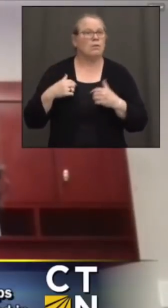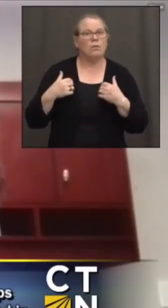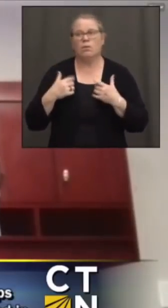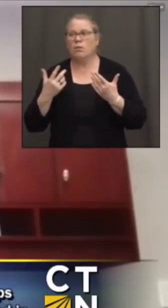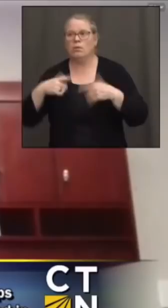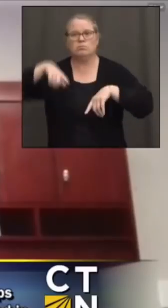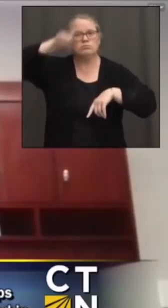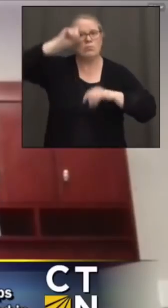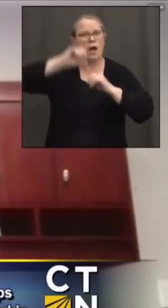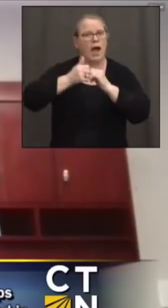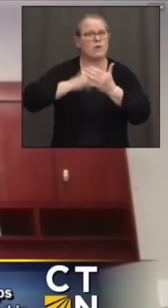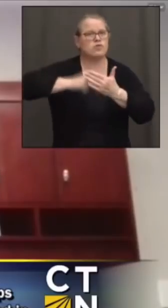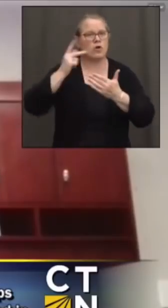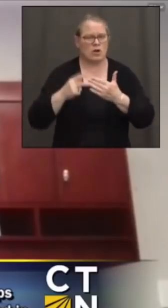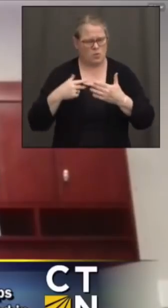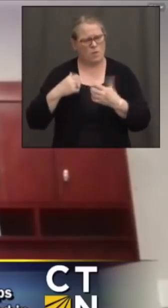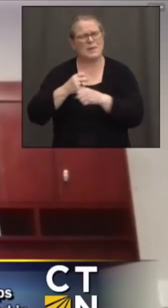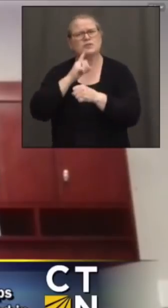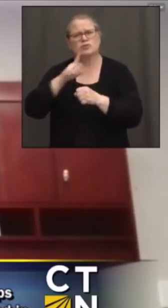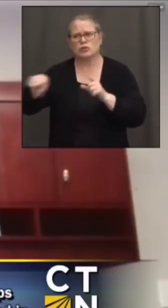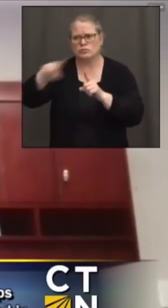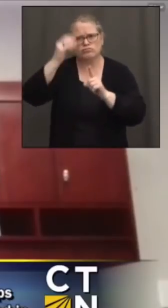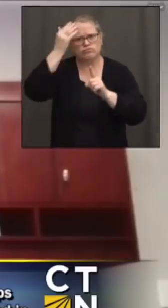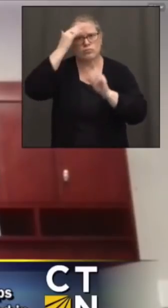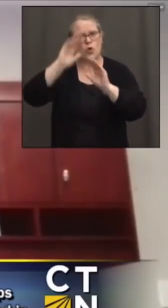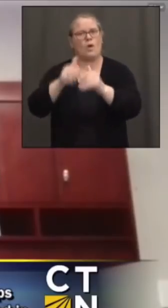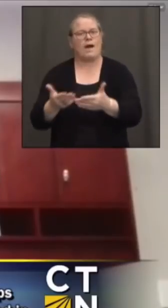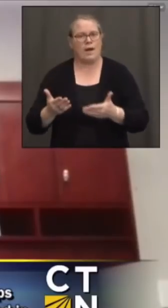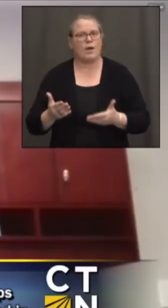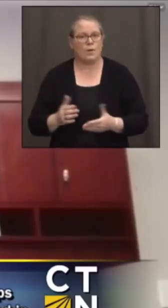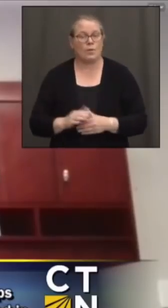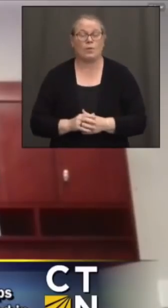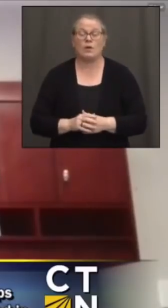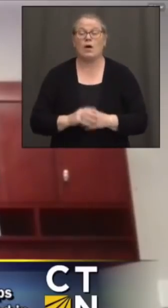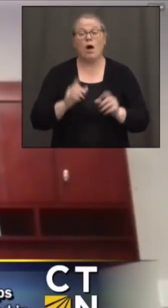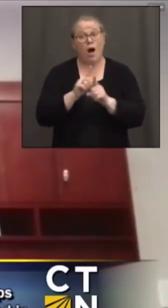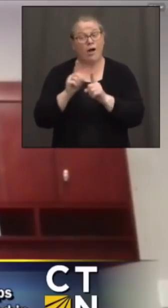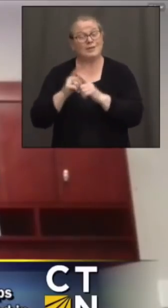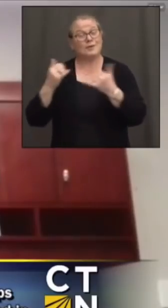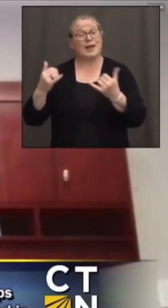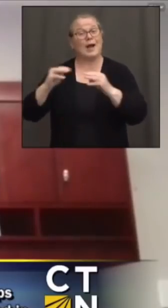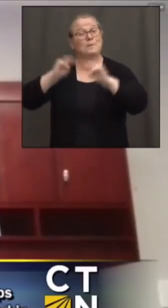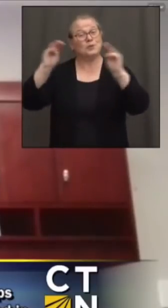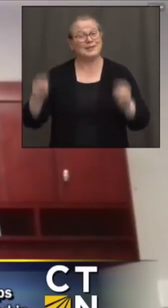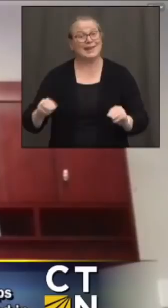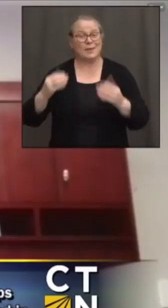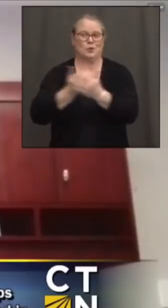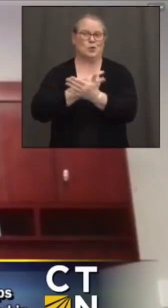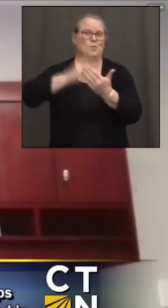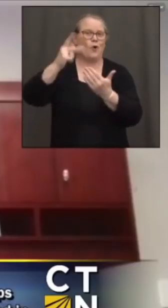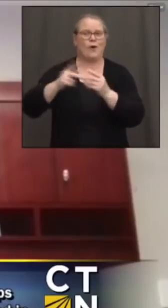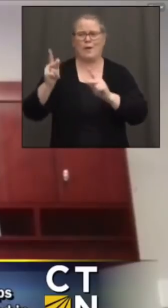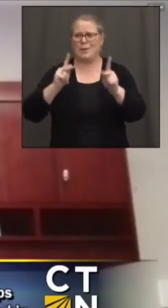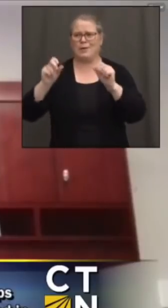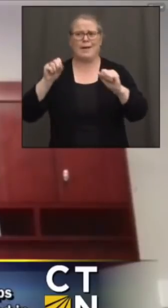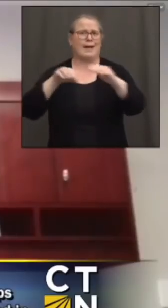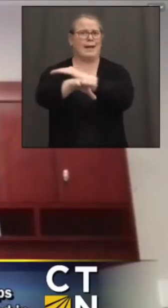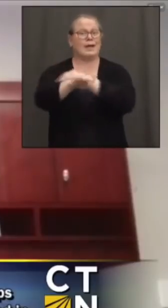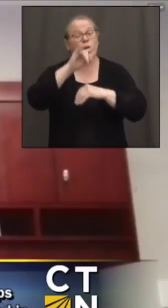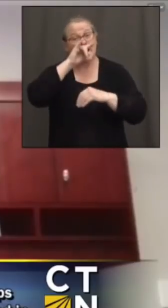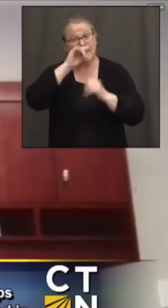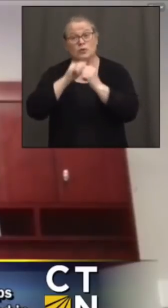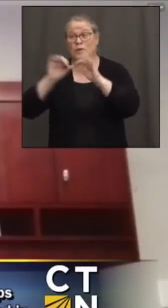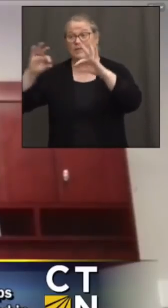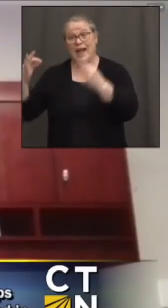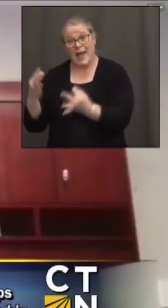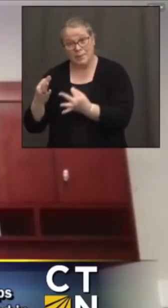be able to get there. And as you know, we've also launched the programs with our museums. And so folks can go there, you know, or kids can go with